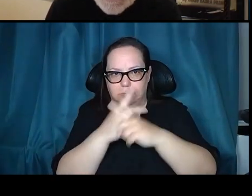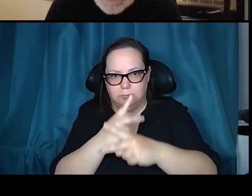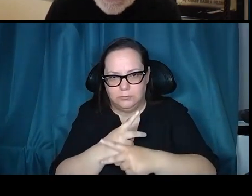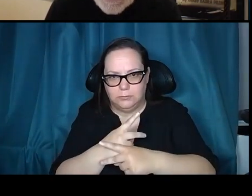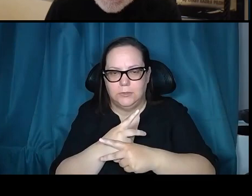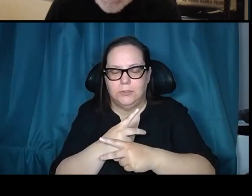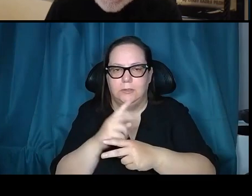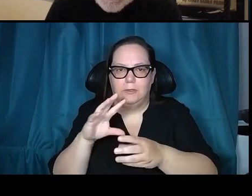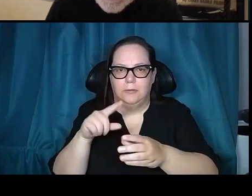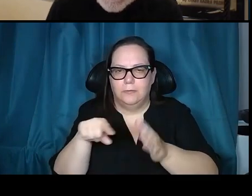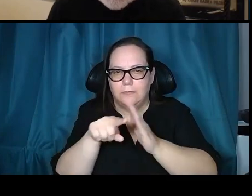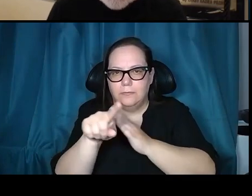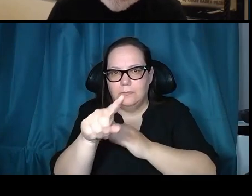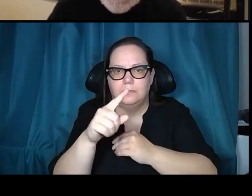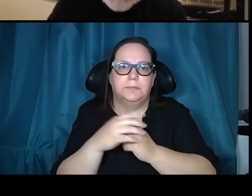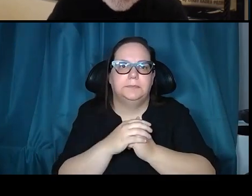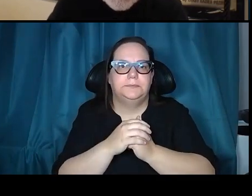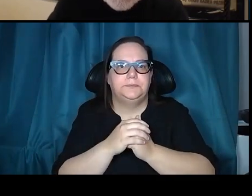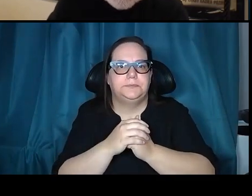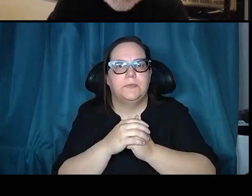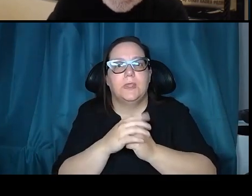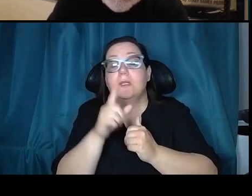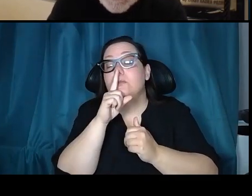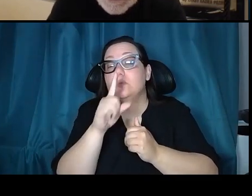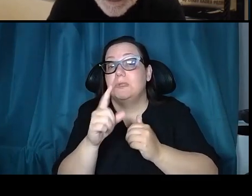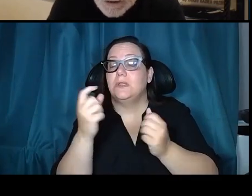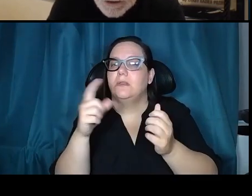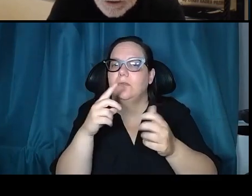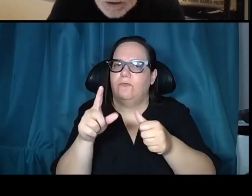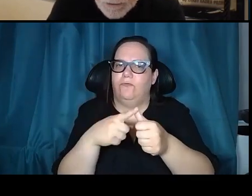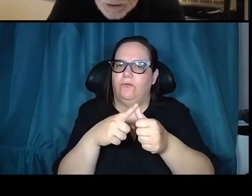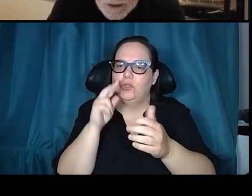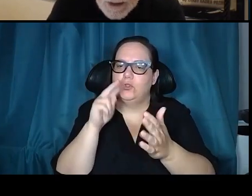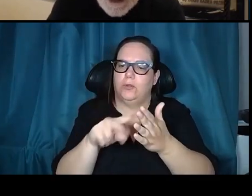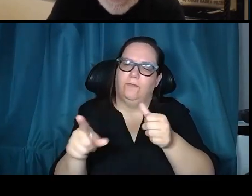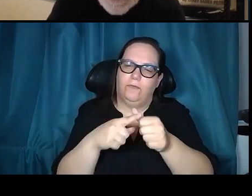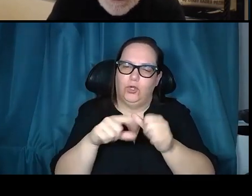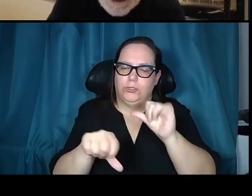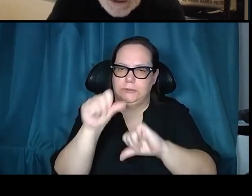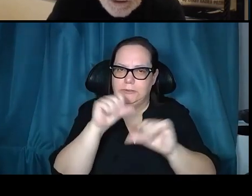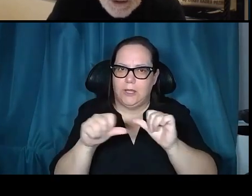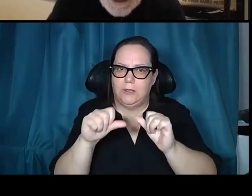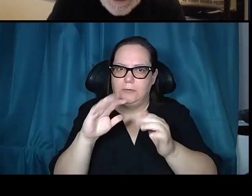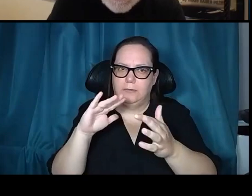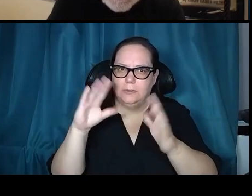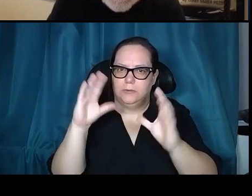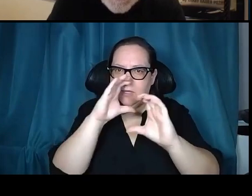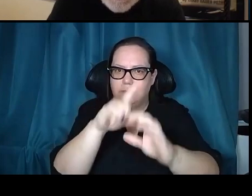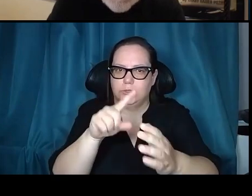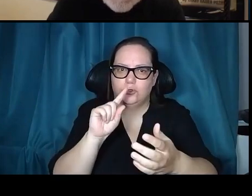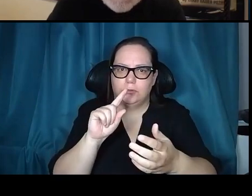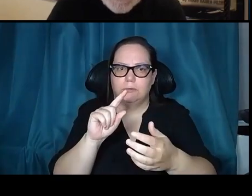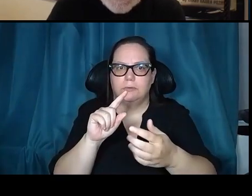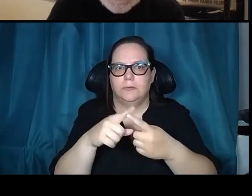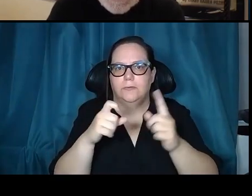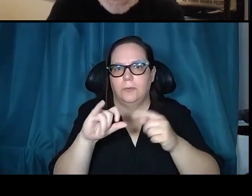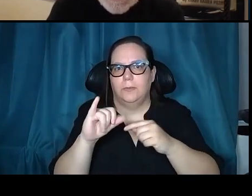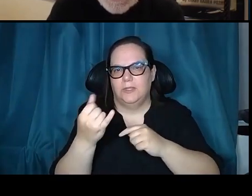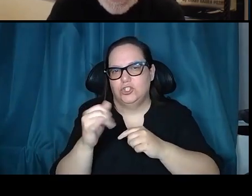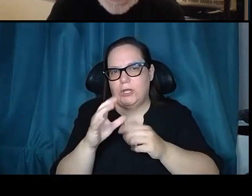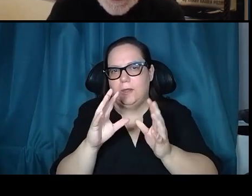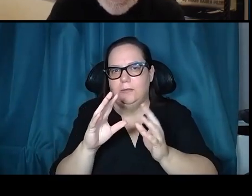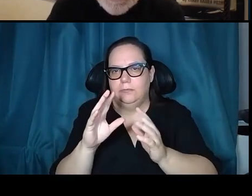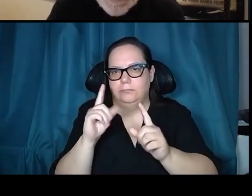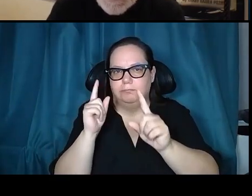of activities. So let's take a quick look at the first scientific expedition to the moon of the J missions, the Apollo 15 missions.